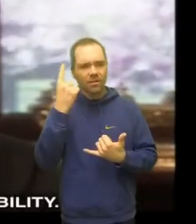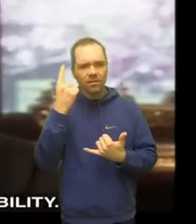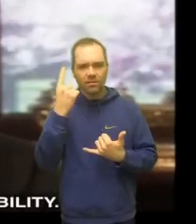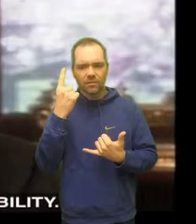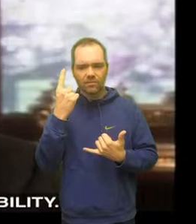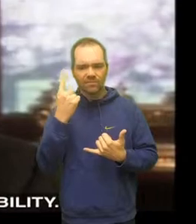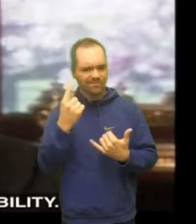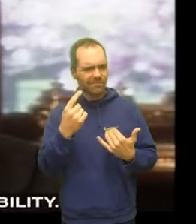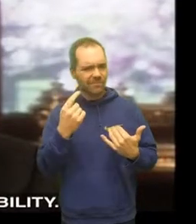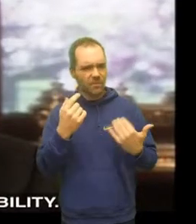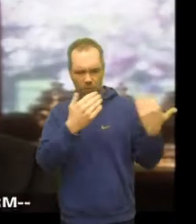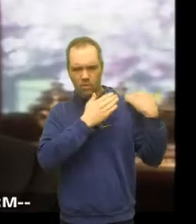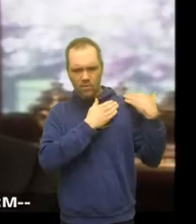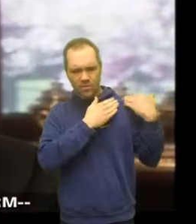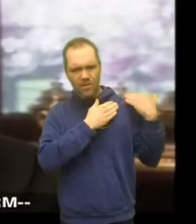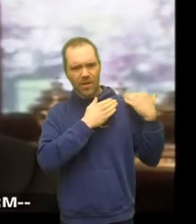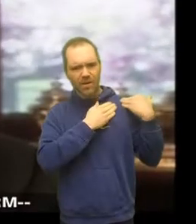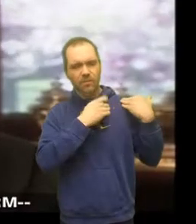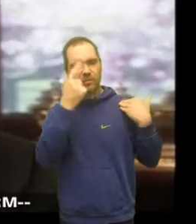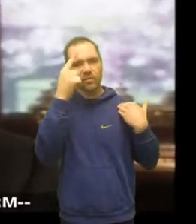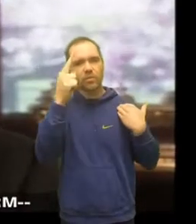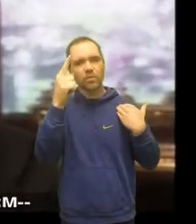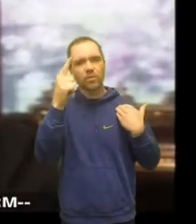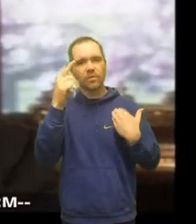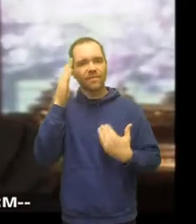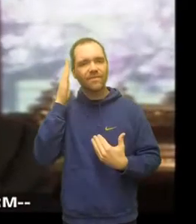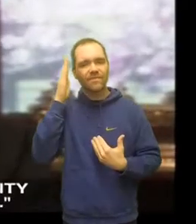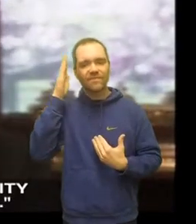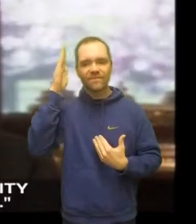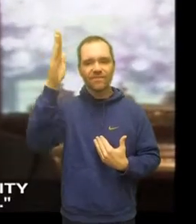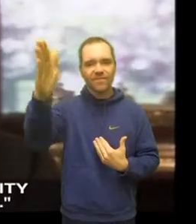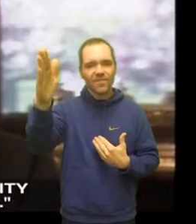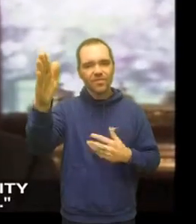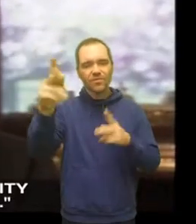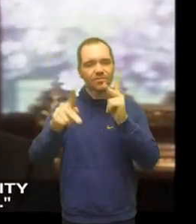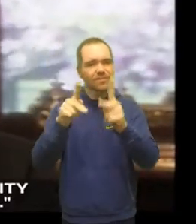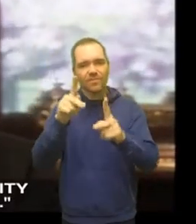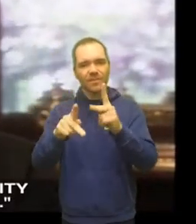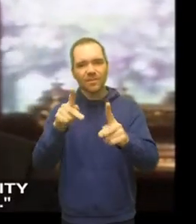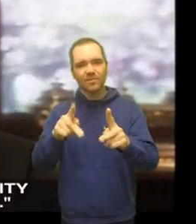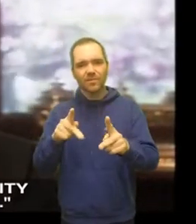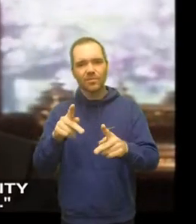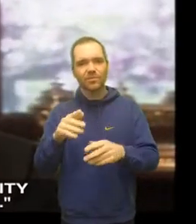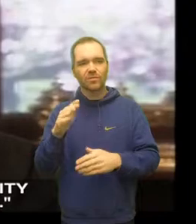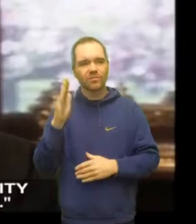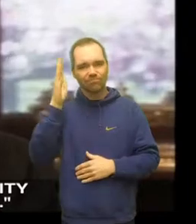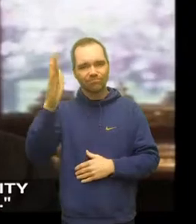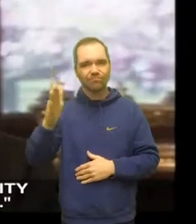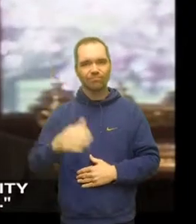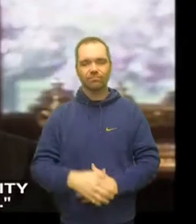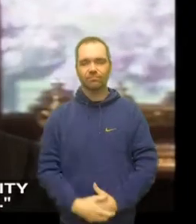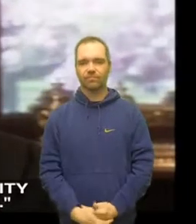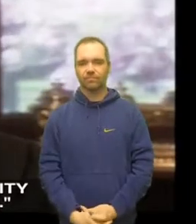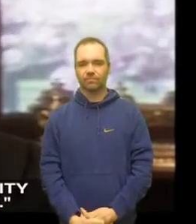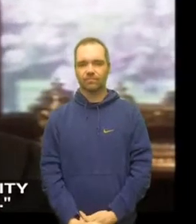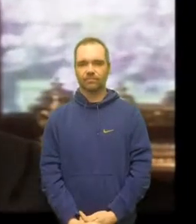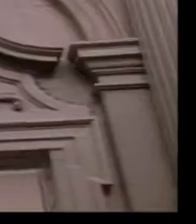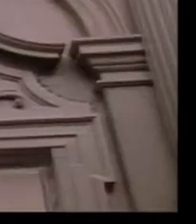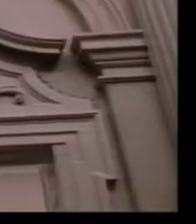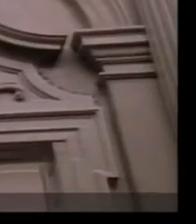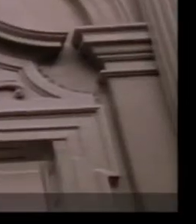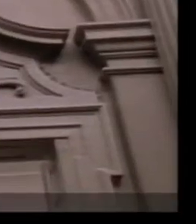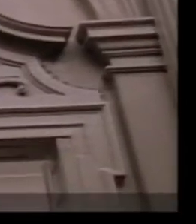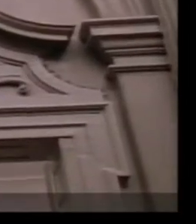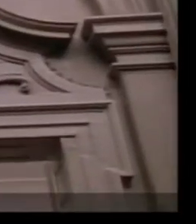awe and responsibility. I mean, they felt, they used the term, we have the responsibility of millions yet unborn.